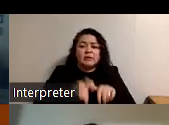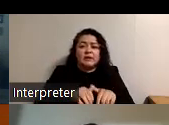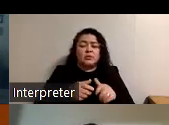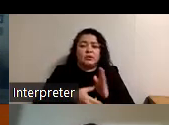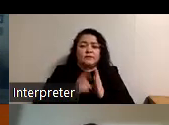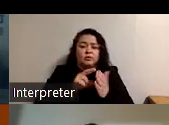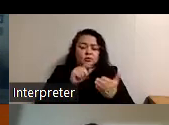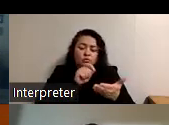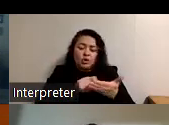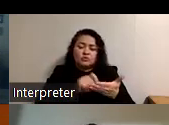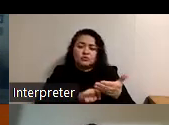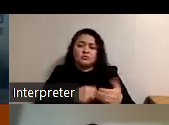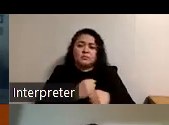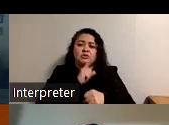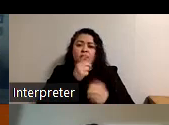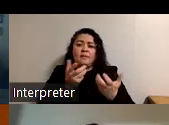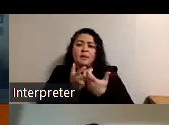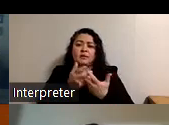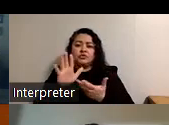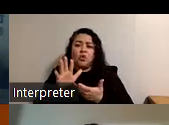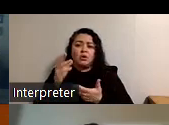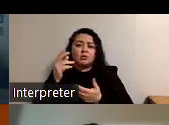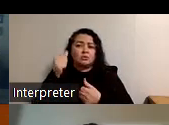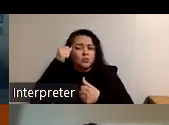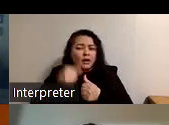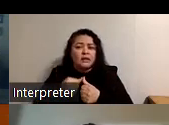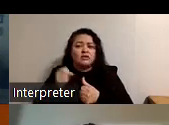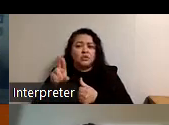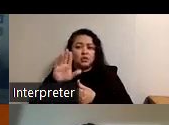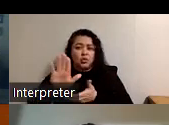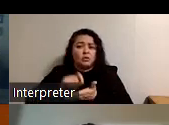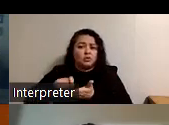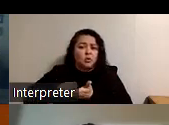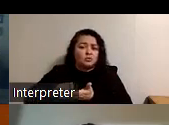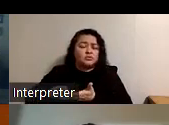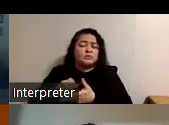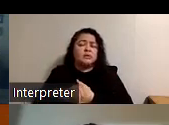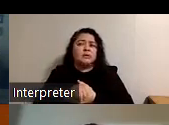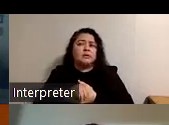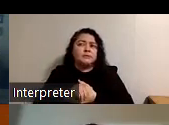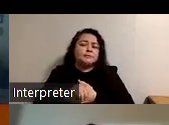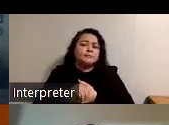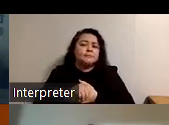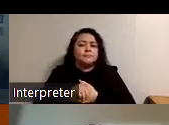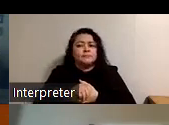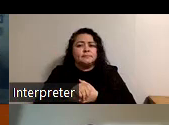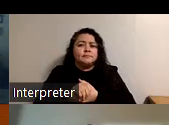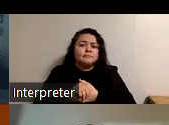to ensure they match your notes or your recollection um i